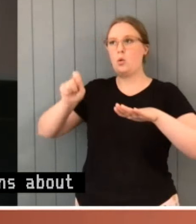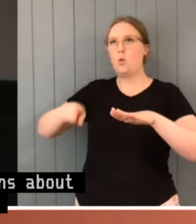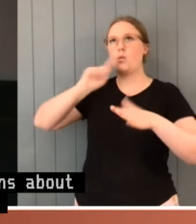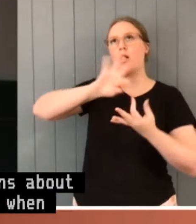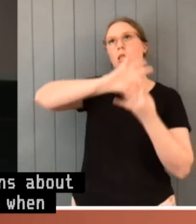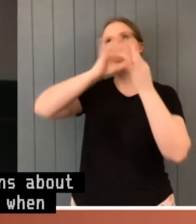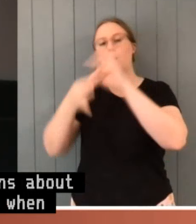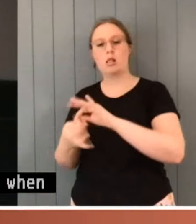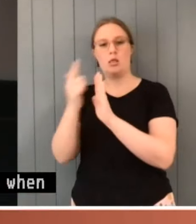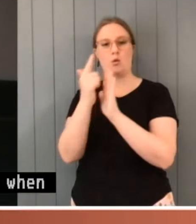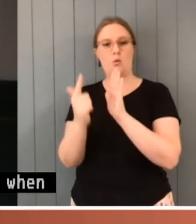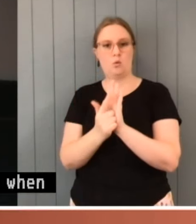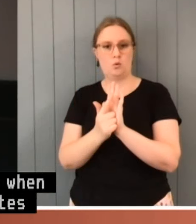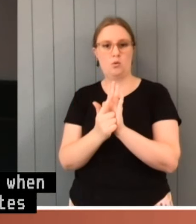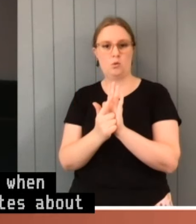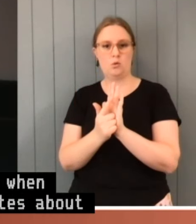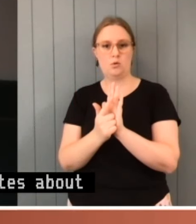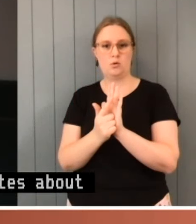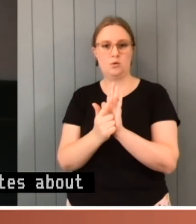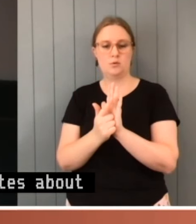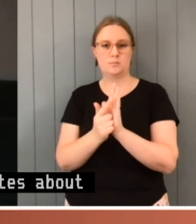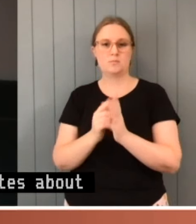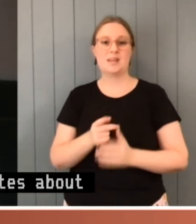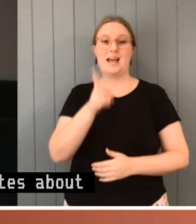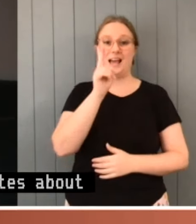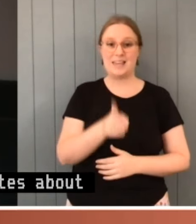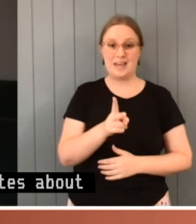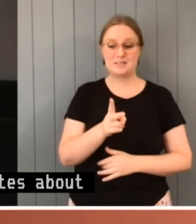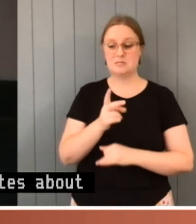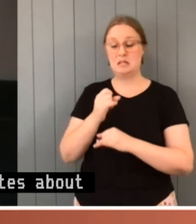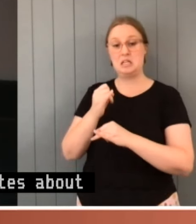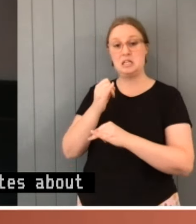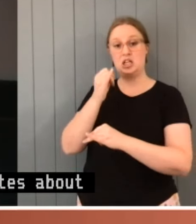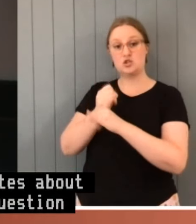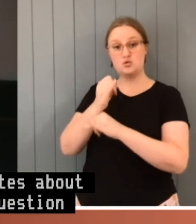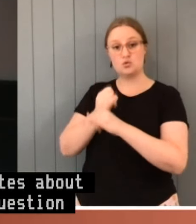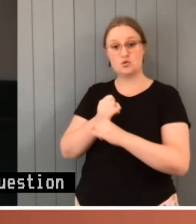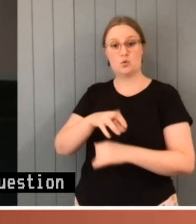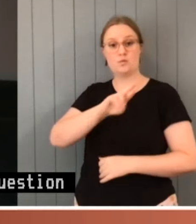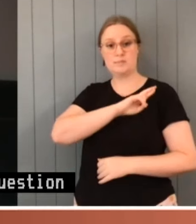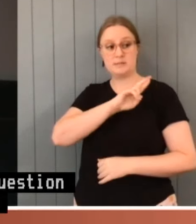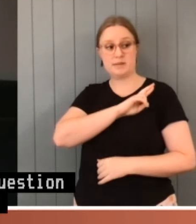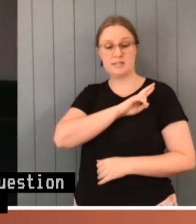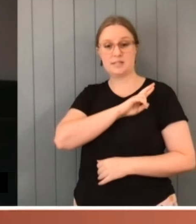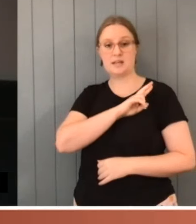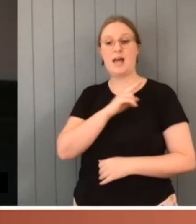Here is a question again of institutional and individual responsibility on the parts of courts and judges.